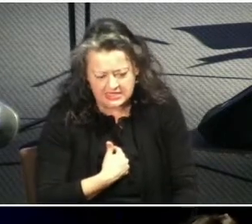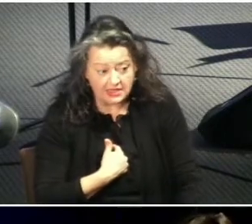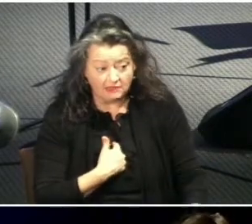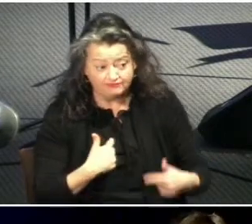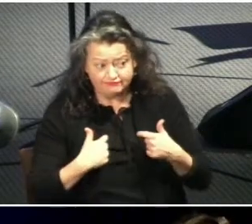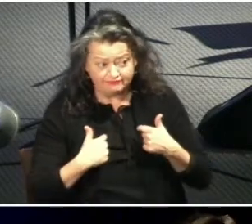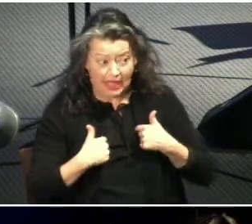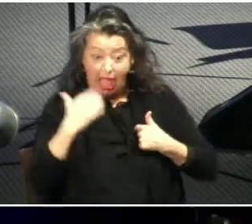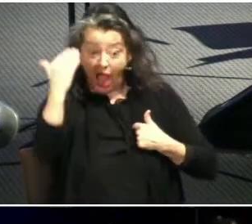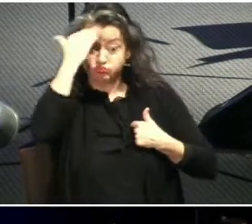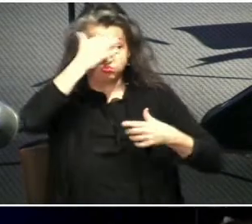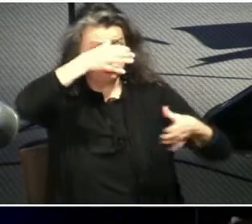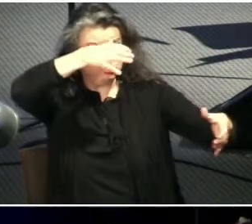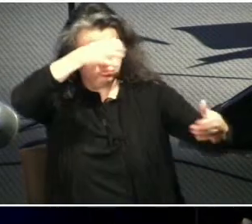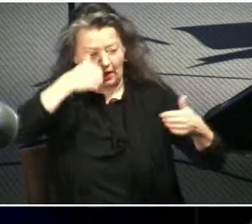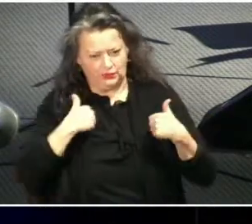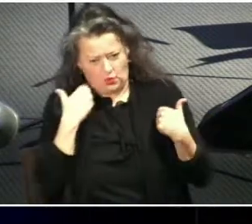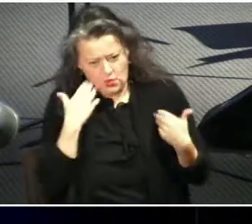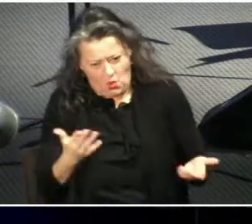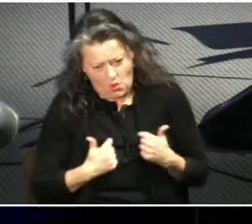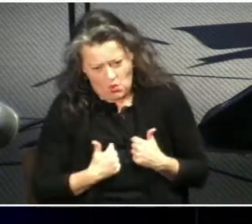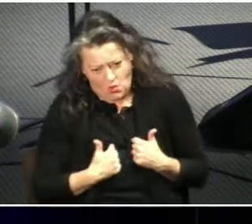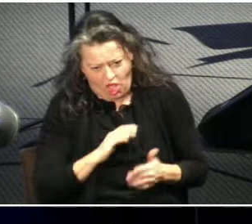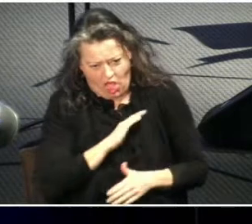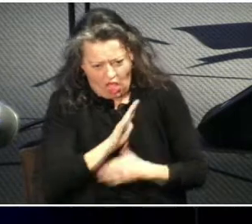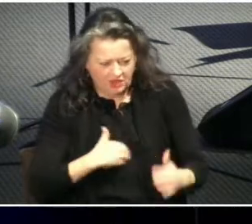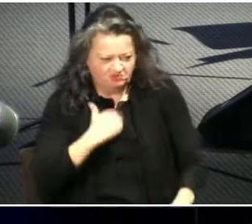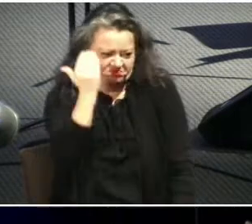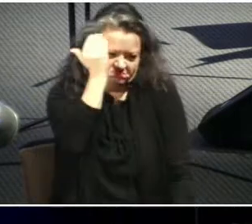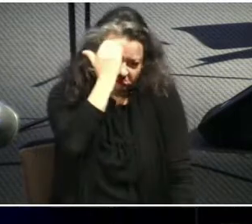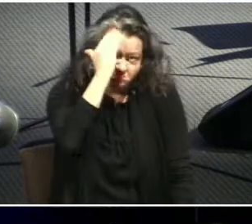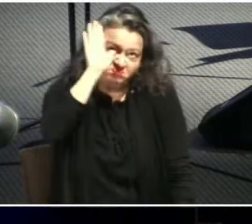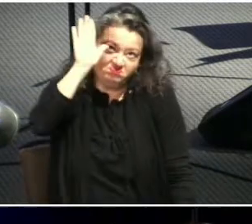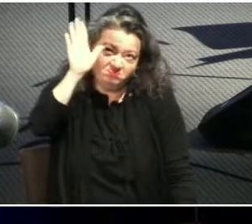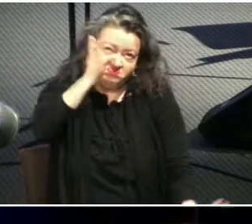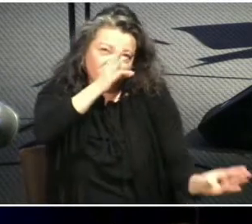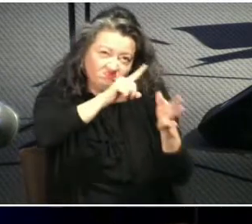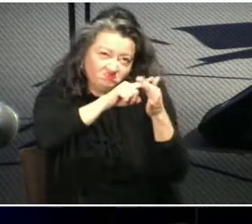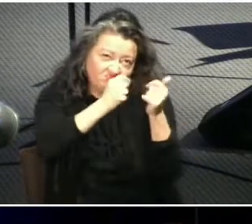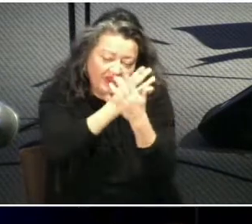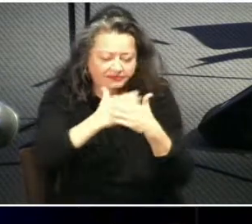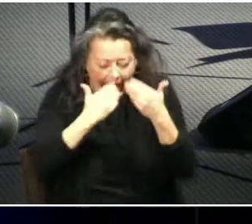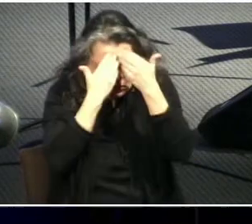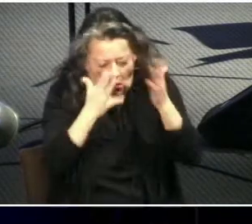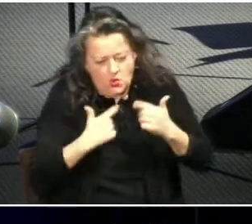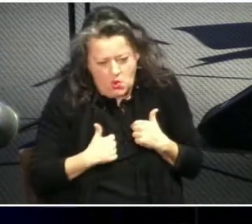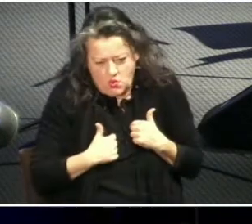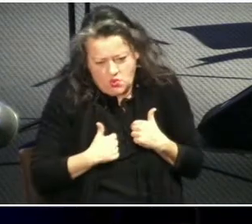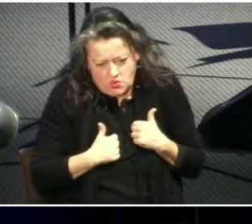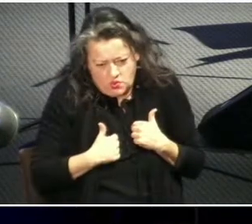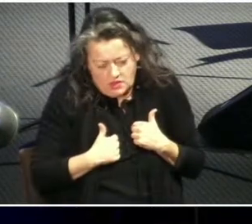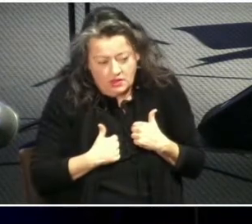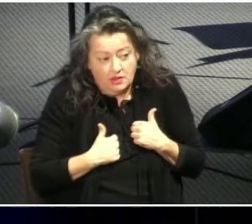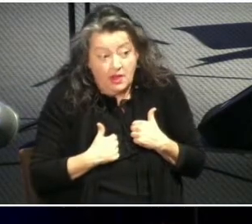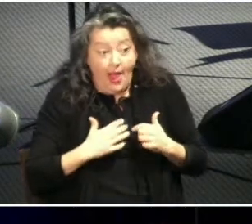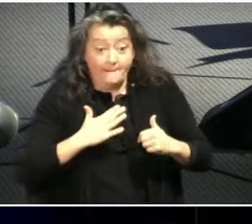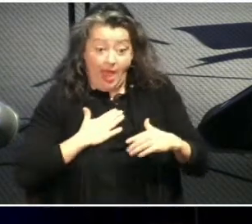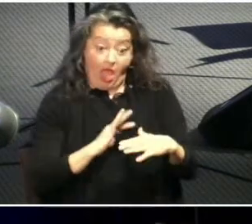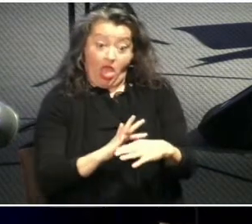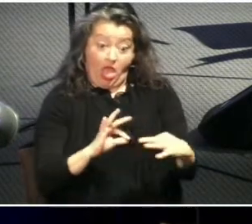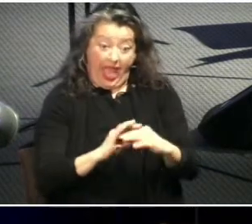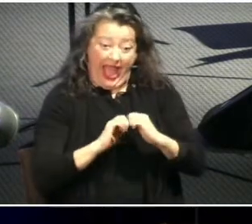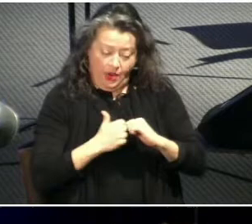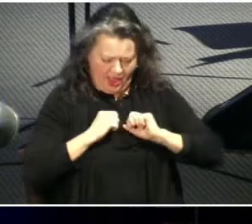all the answers i do not pretend to have all the answers or understand everything perfectly and so if you have a different opinion